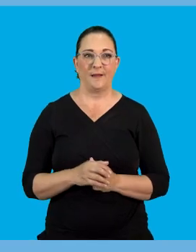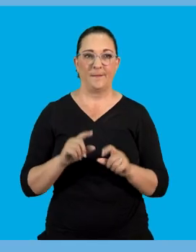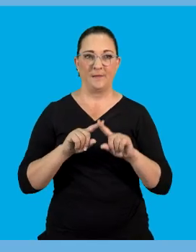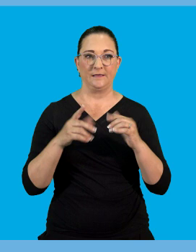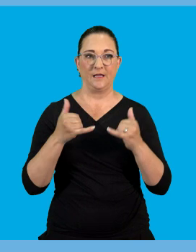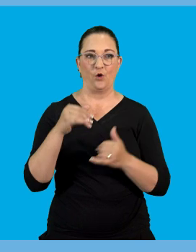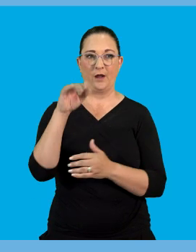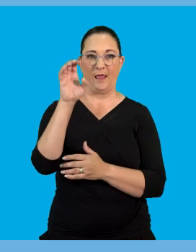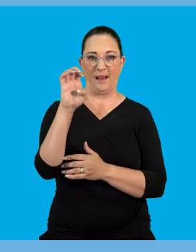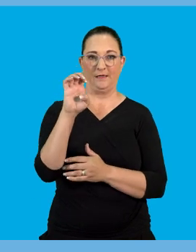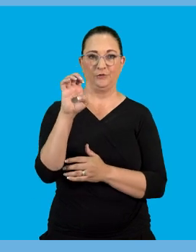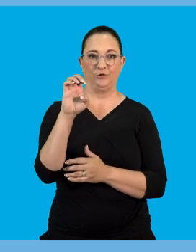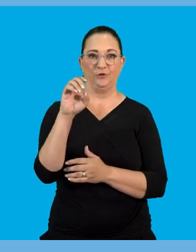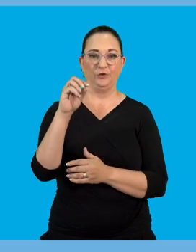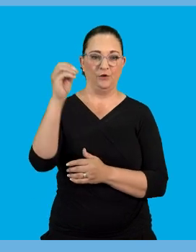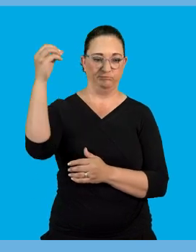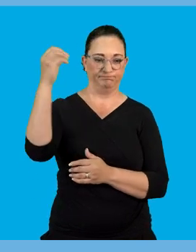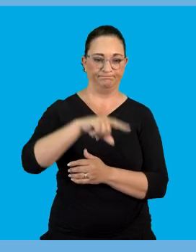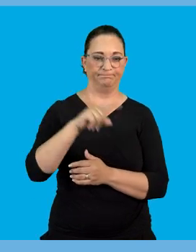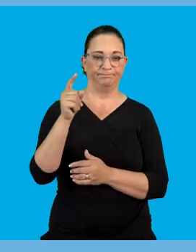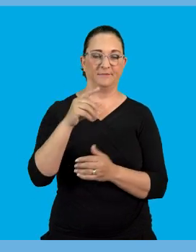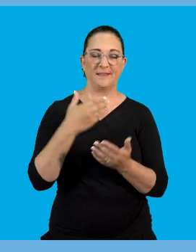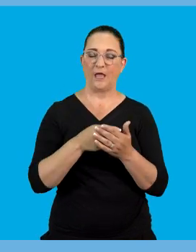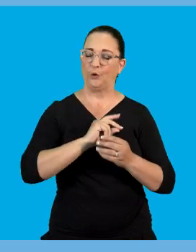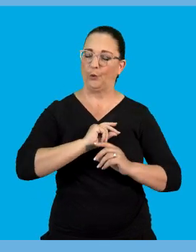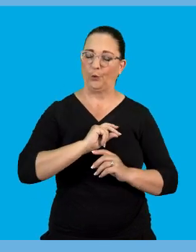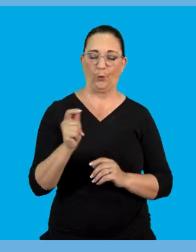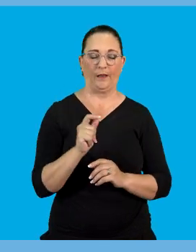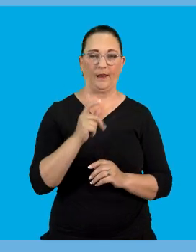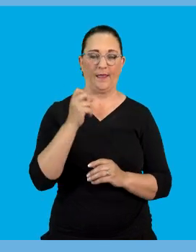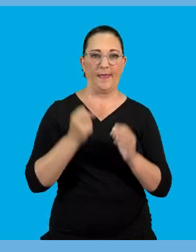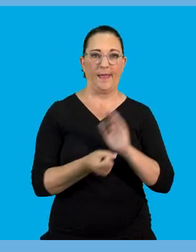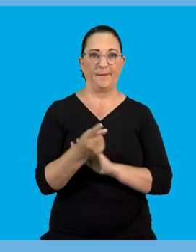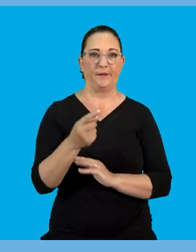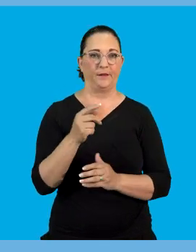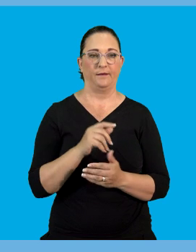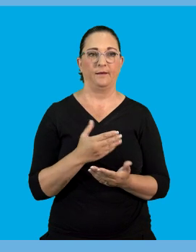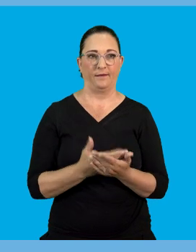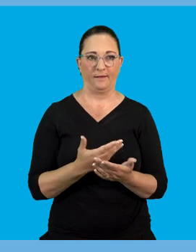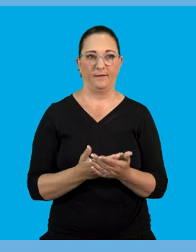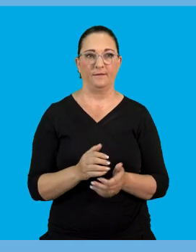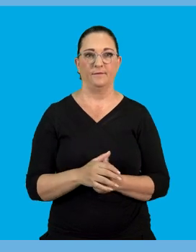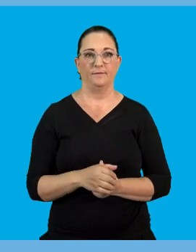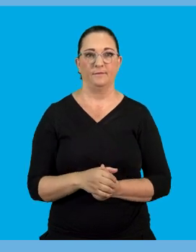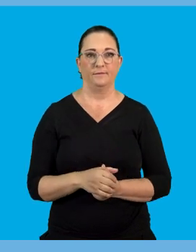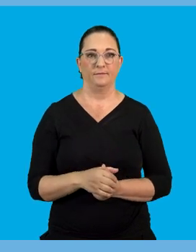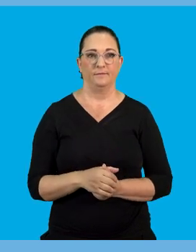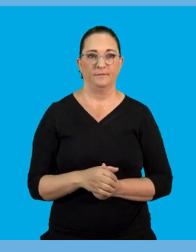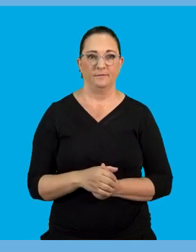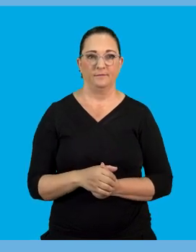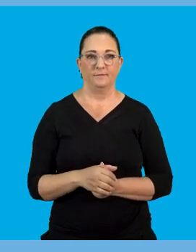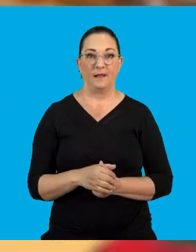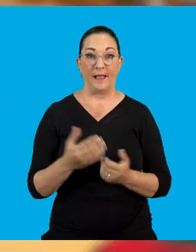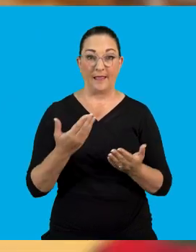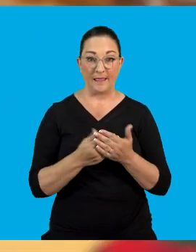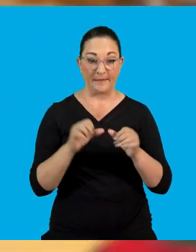the electric discharge that you're talking about it happens so quickly that a it happens so quickly to